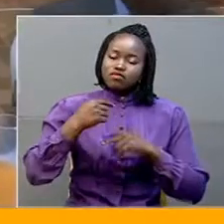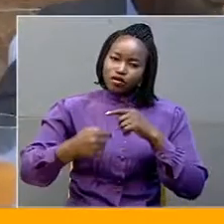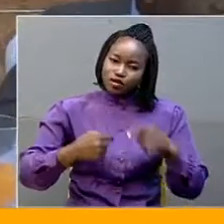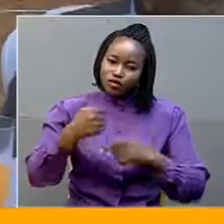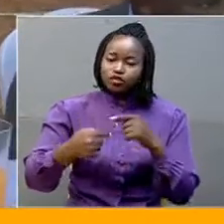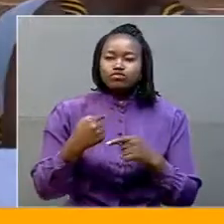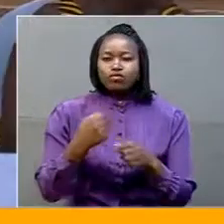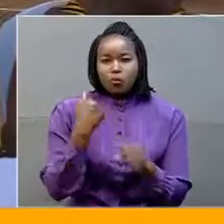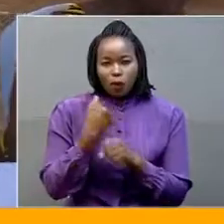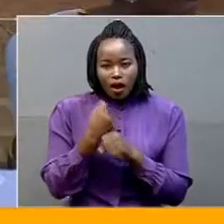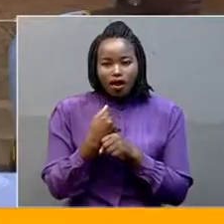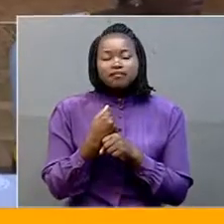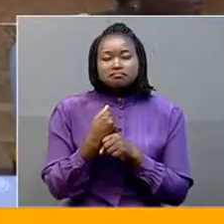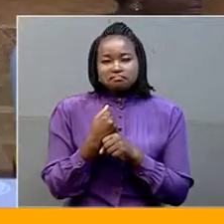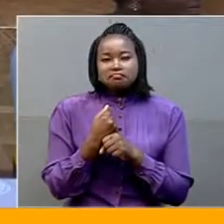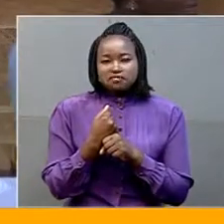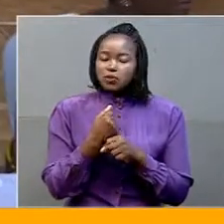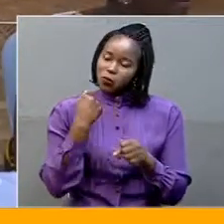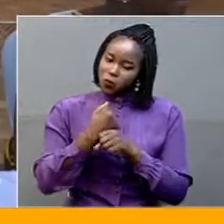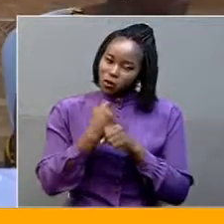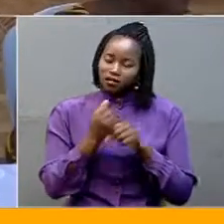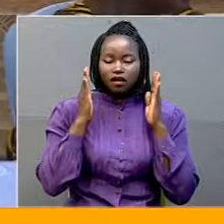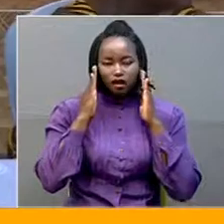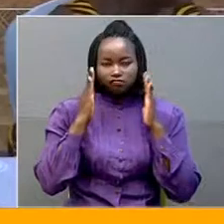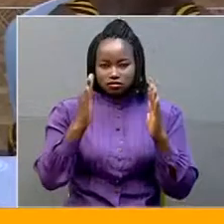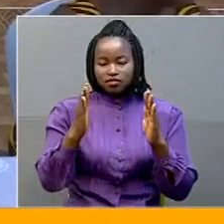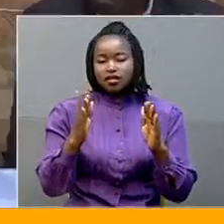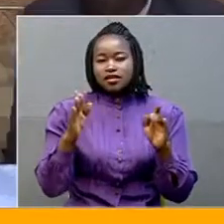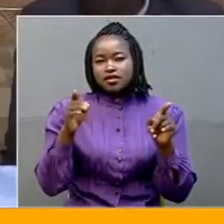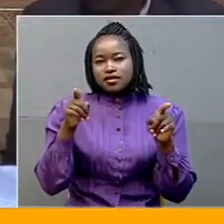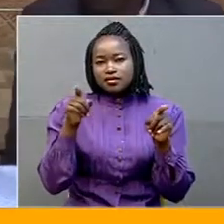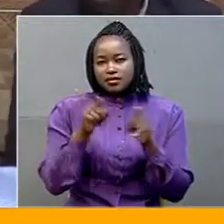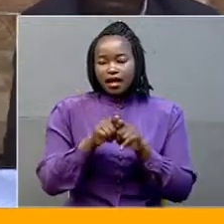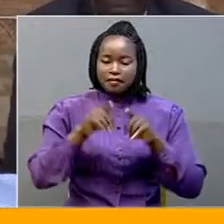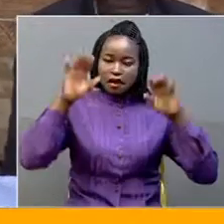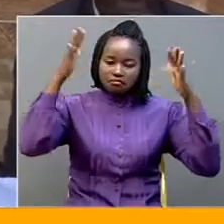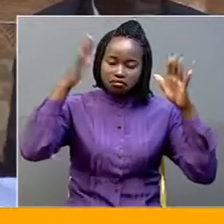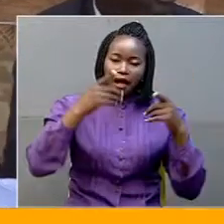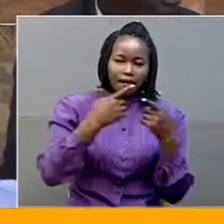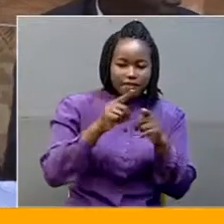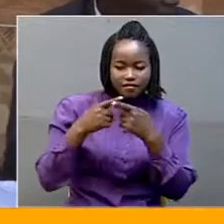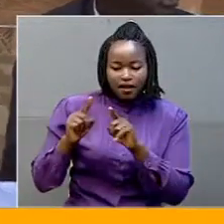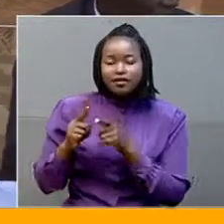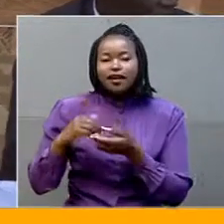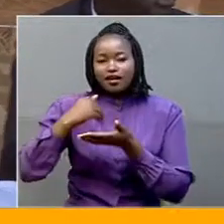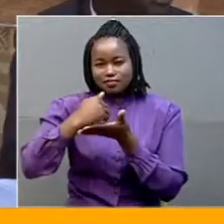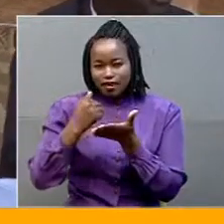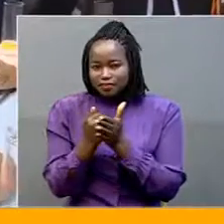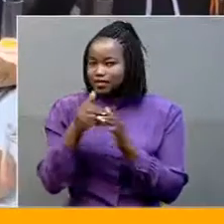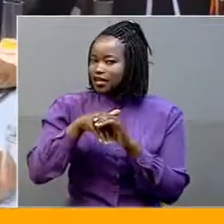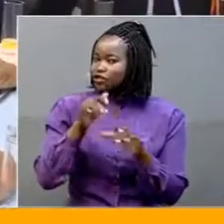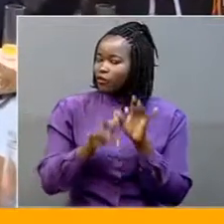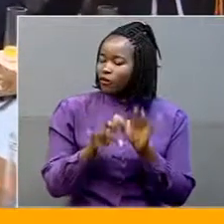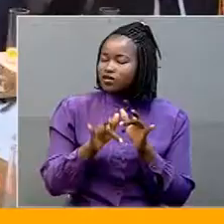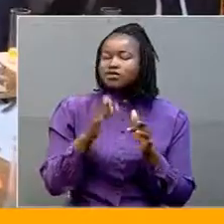achievement results. He also commended the various departments in his office for their commitment